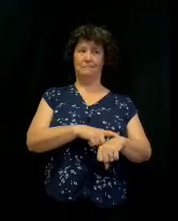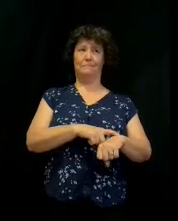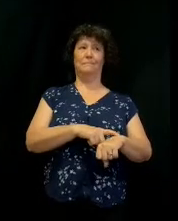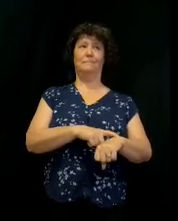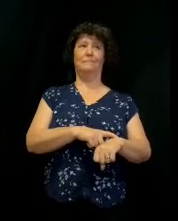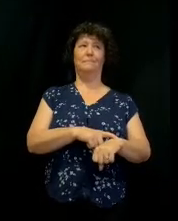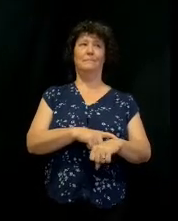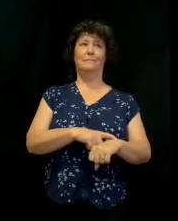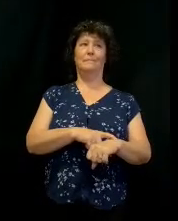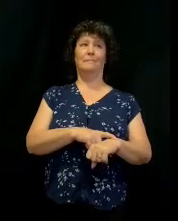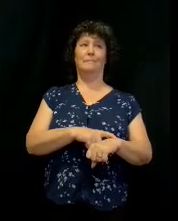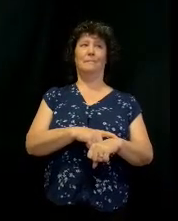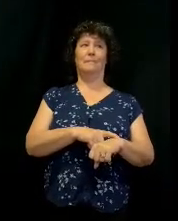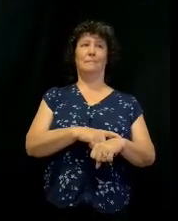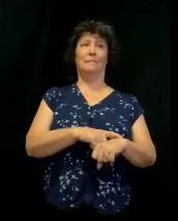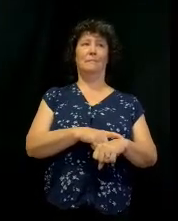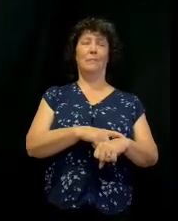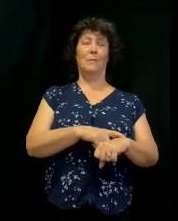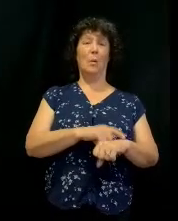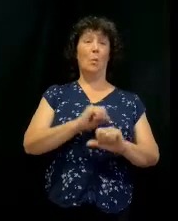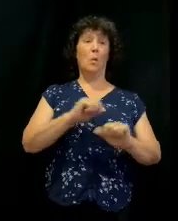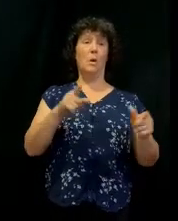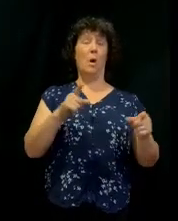I know we all come from different backgrounds.